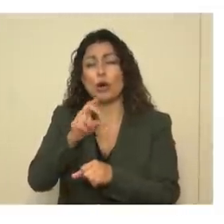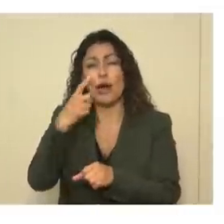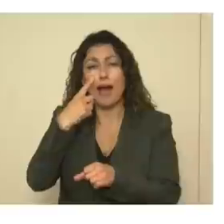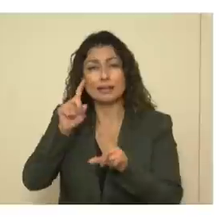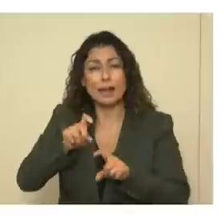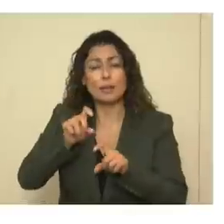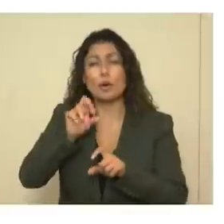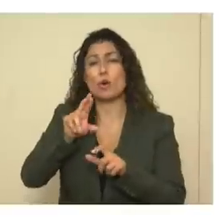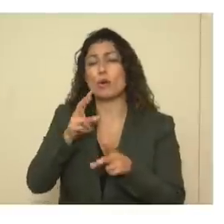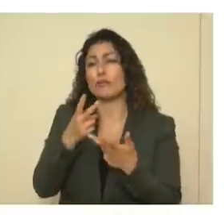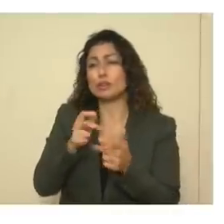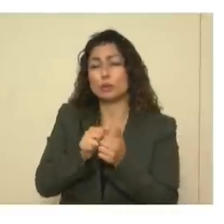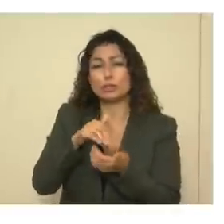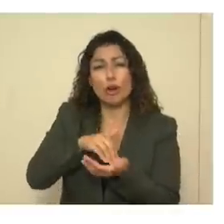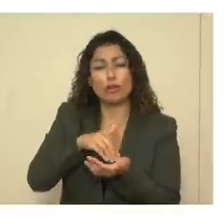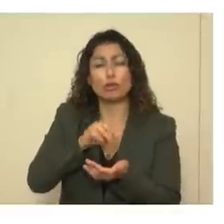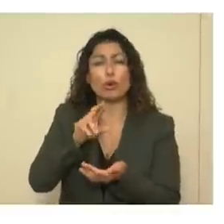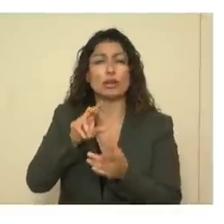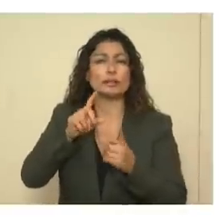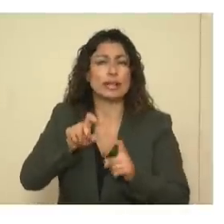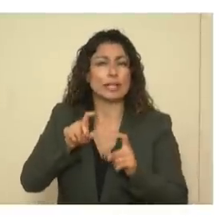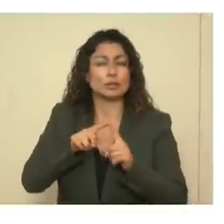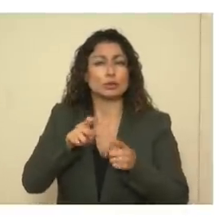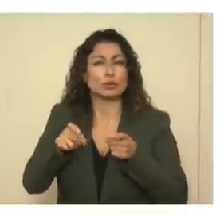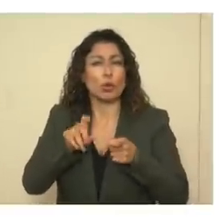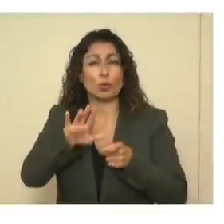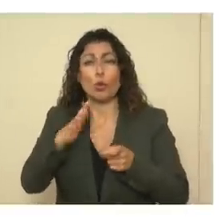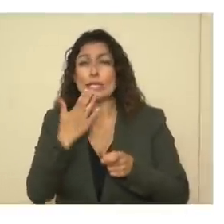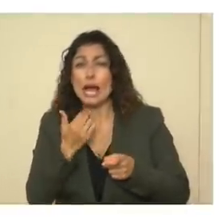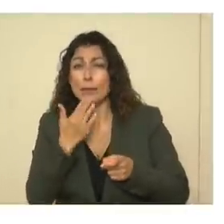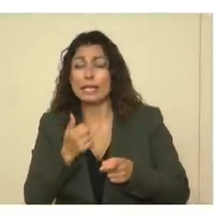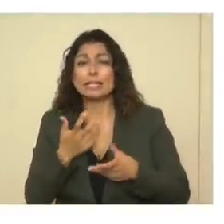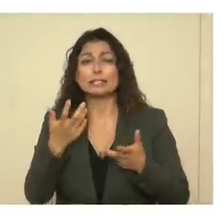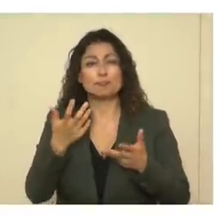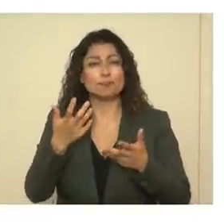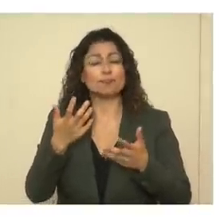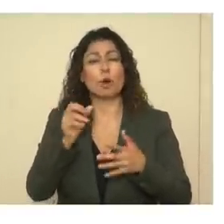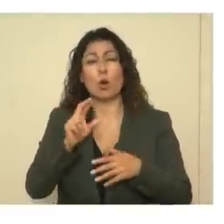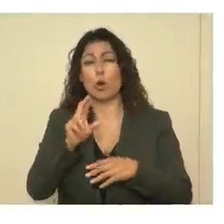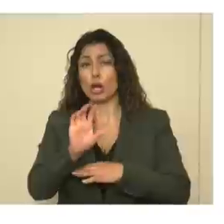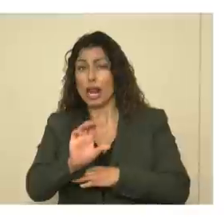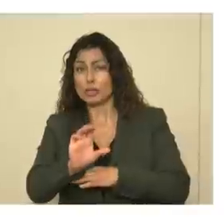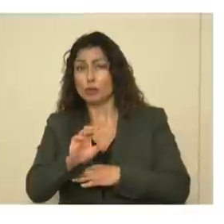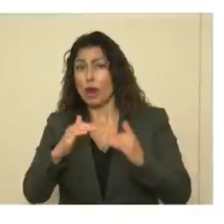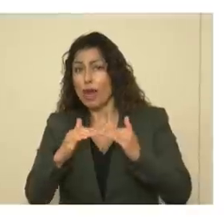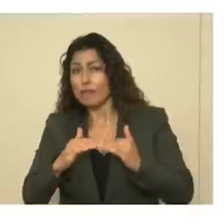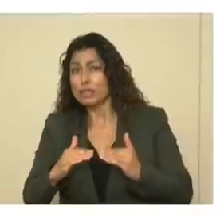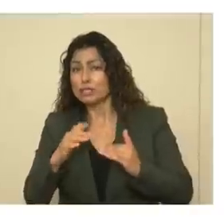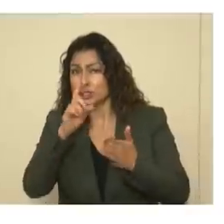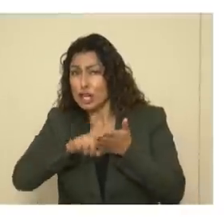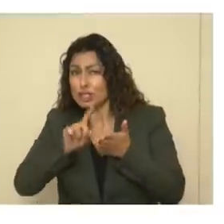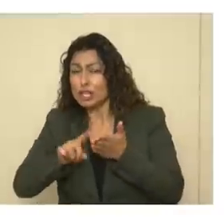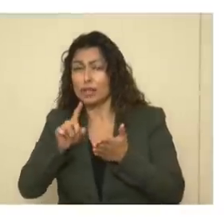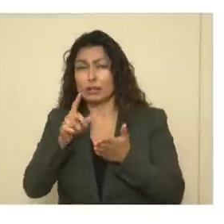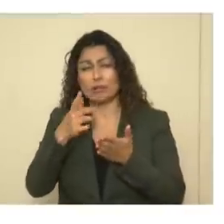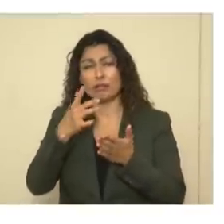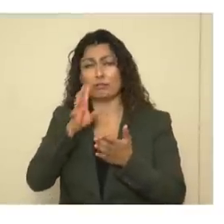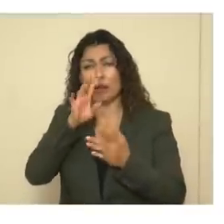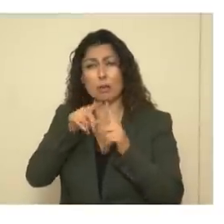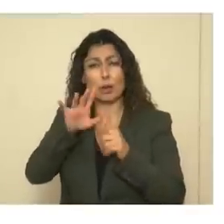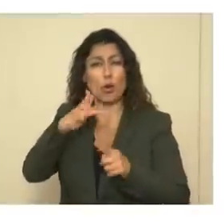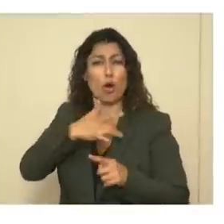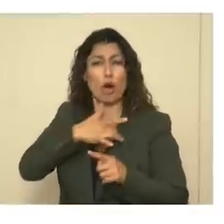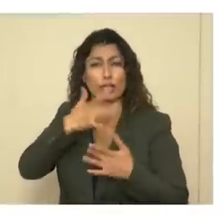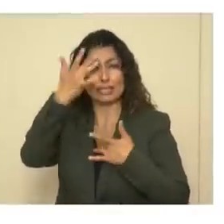or visits with your doctor or tests to control your diabetes or get your cholesterol or checked up or talk about your heart disease.